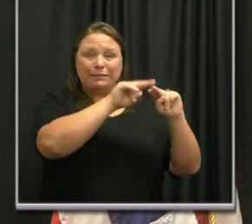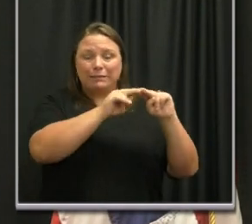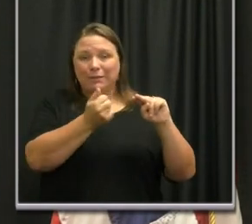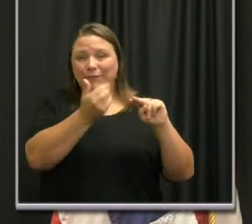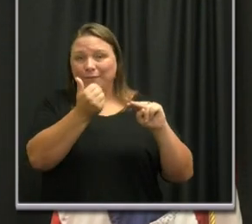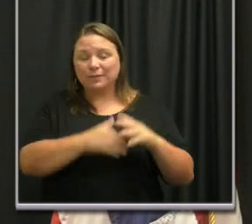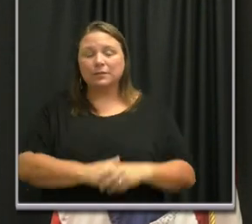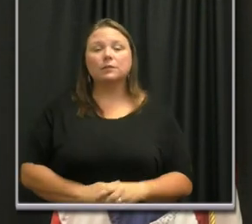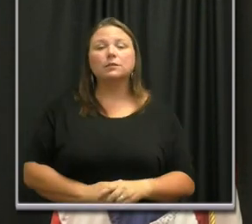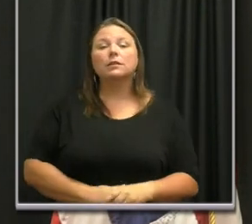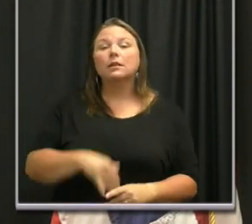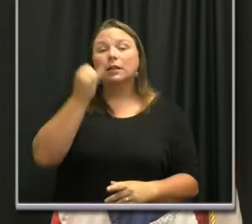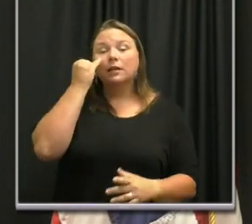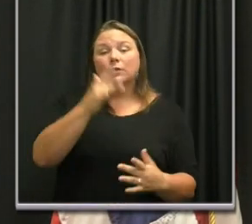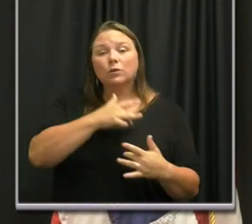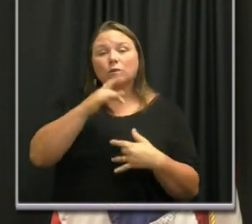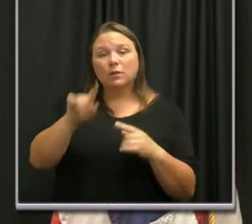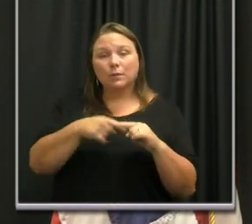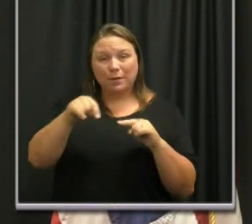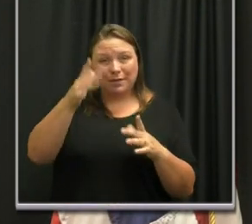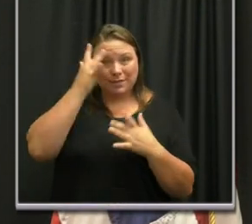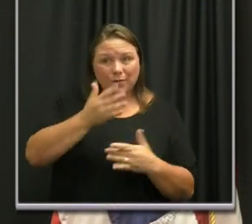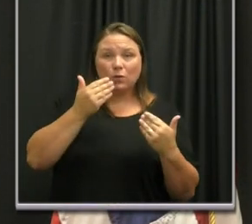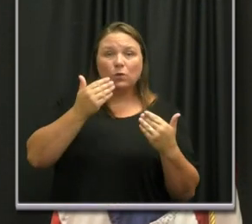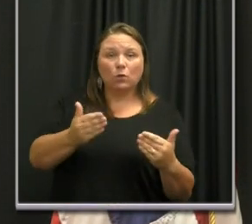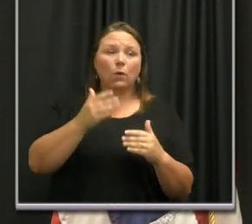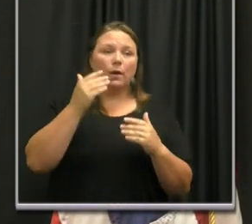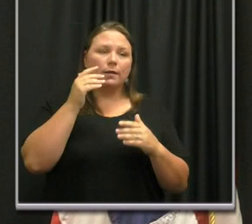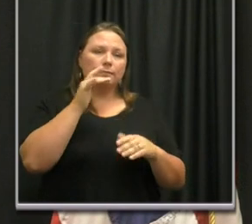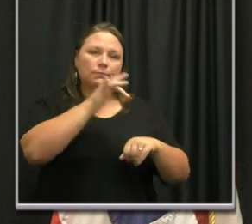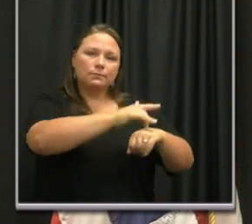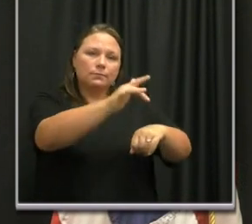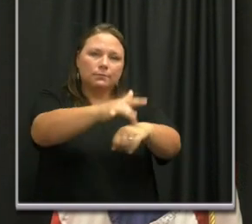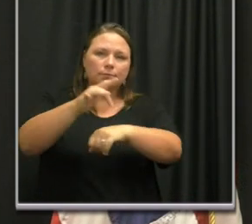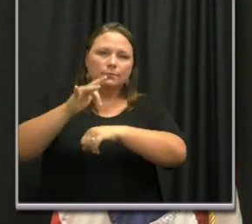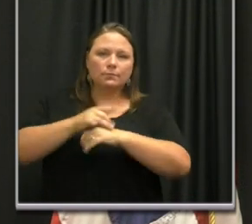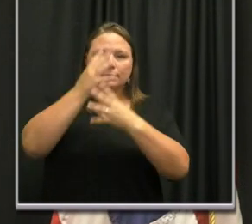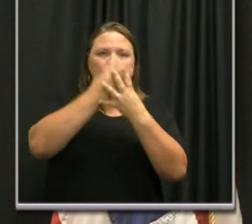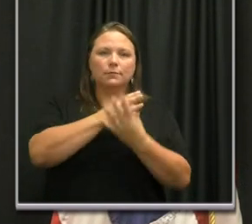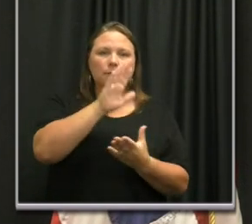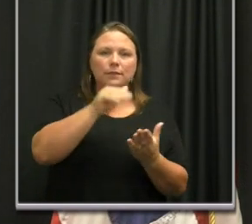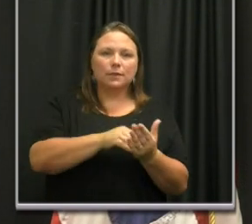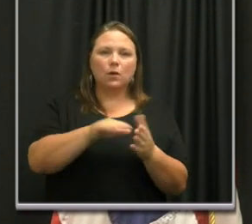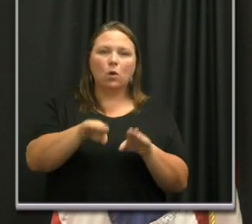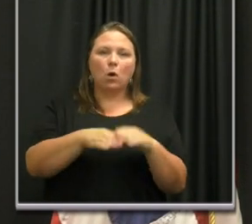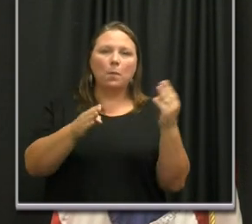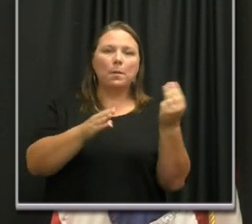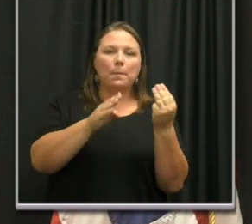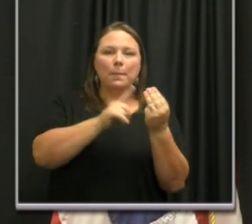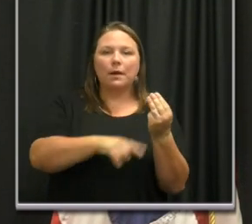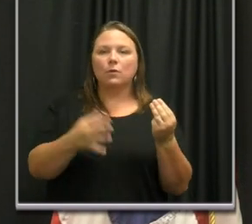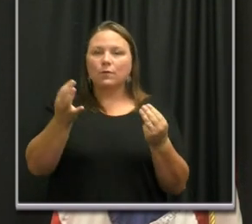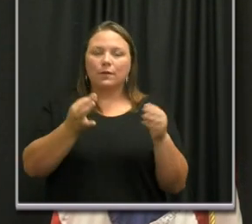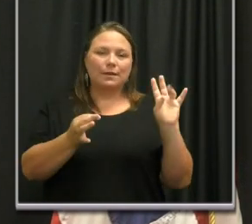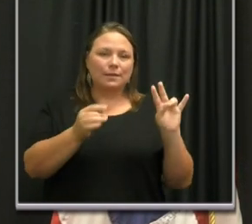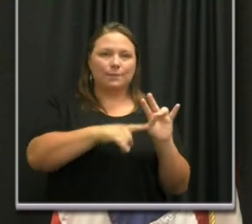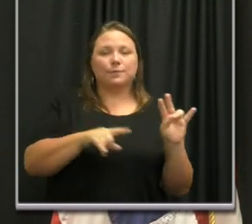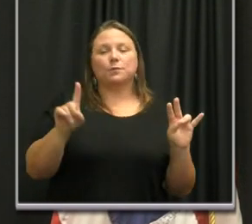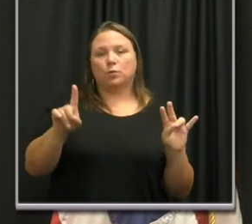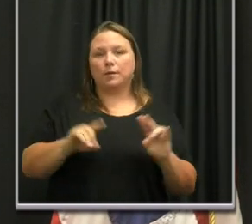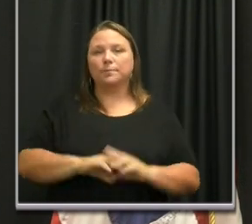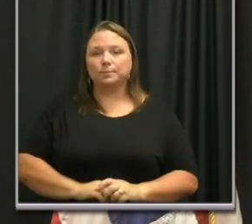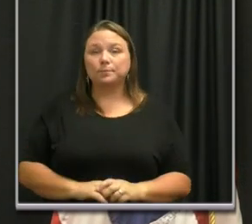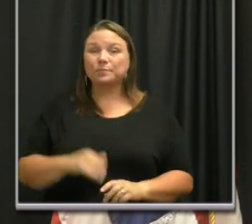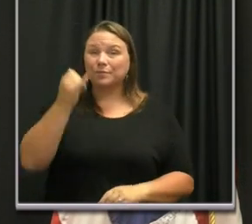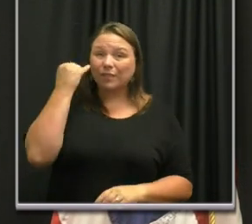Remember, if you have any concern about this virus, feel free to get tested at one of our community assessment centers, open Monday through Friday from 7 a.m. to 1 p.m.